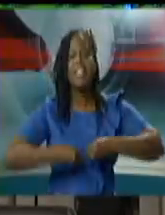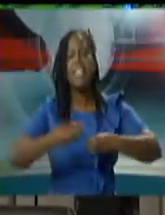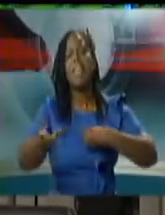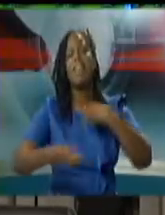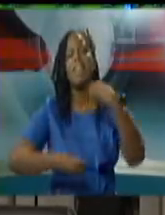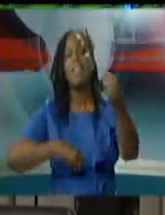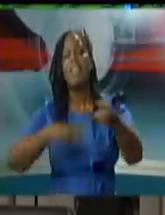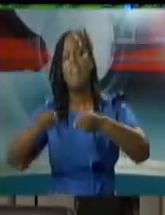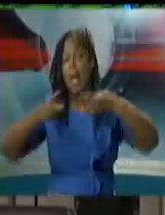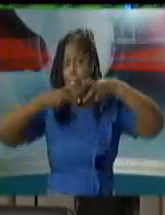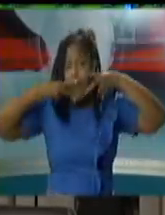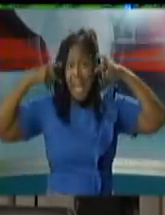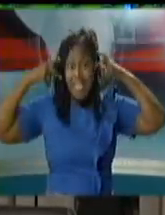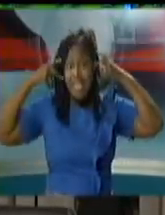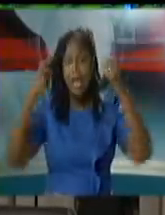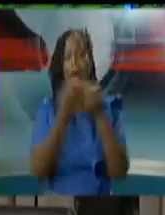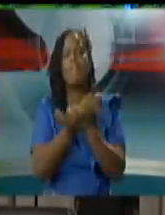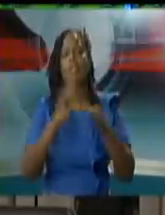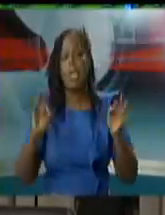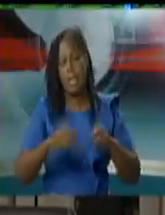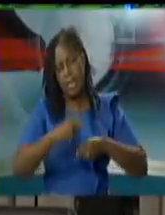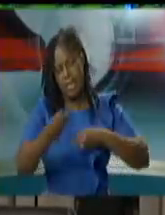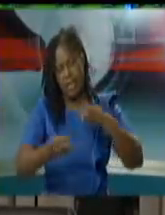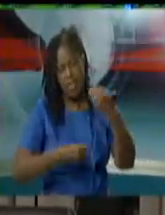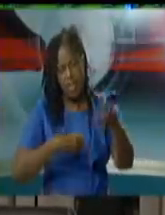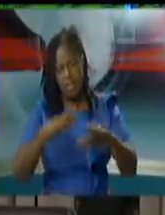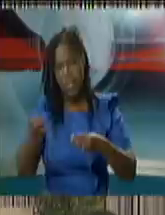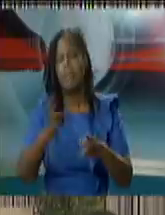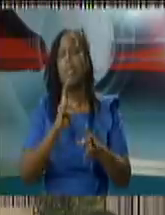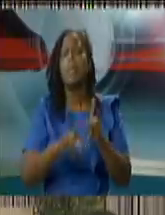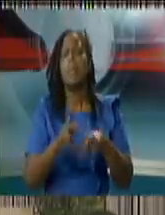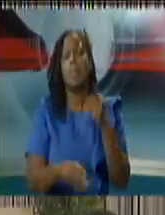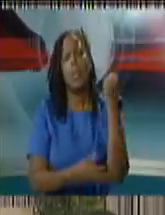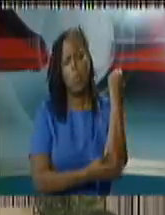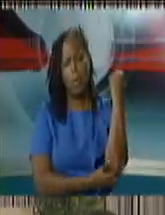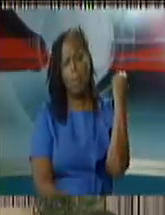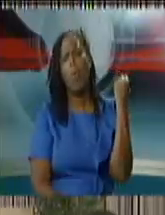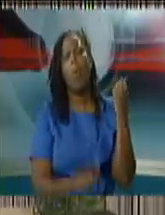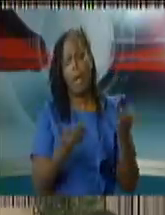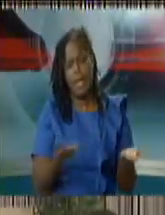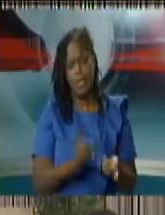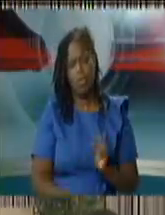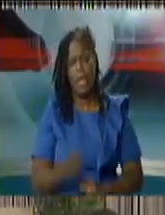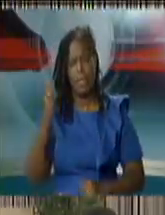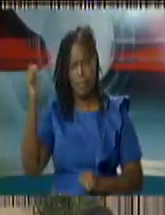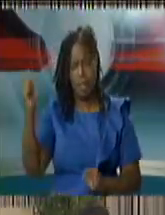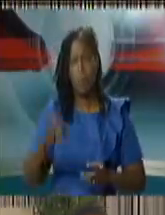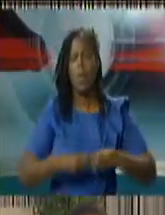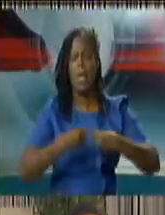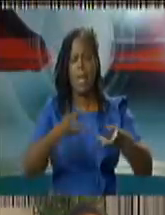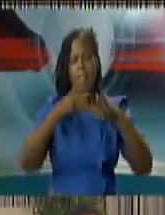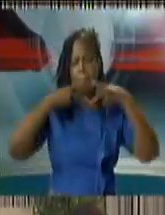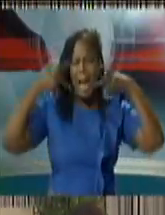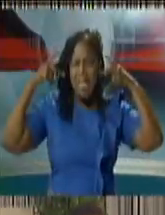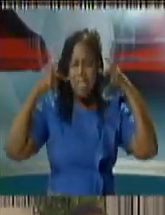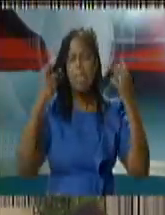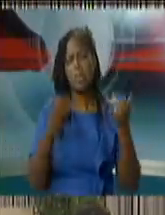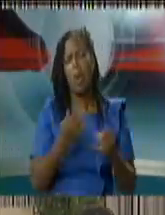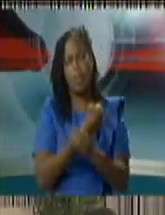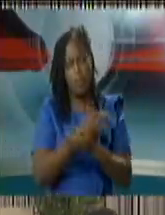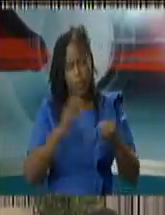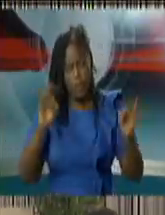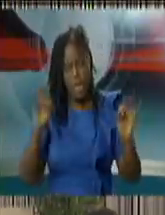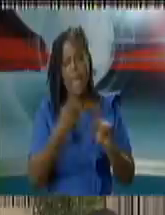who are in the disadvantaged communities of trinidad and tobago thank you very much we go to uh guardian